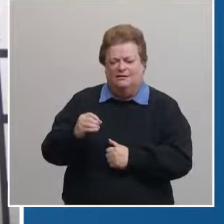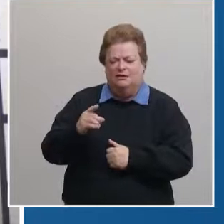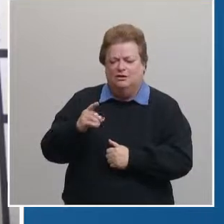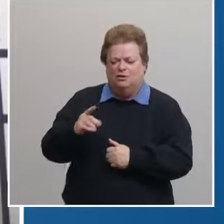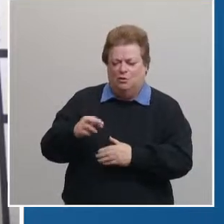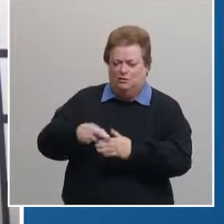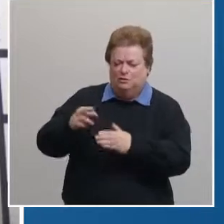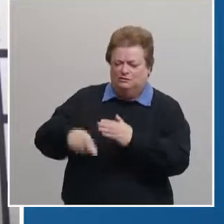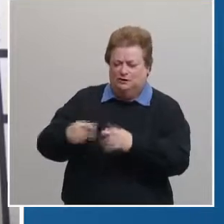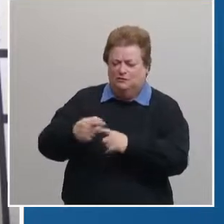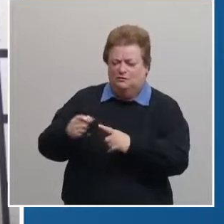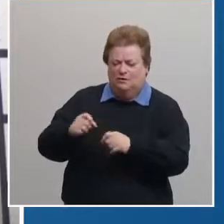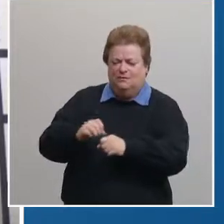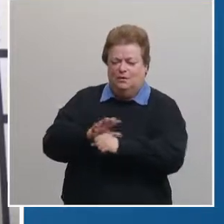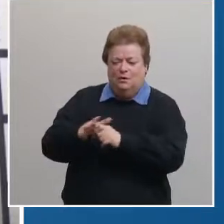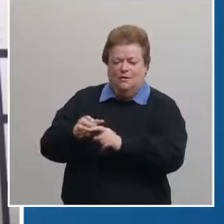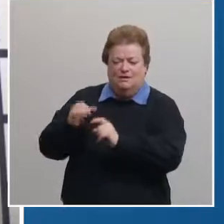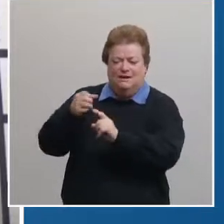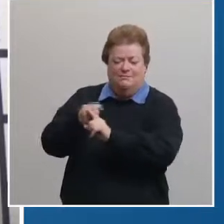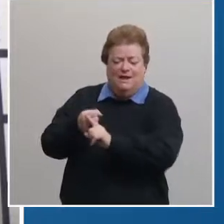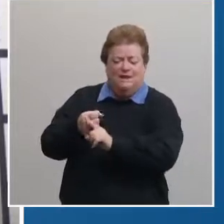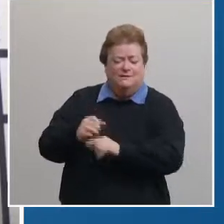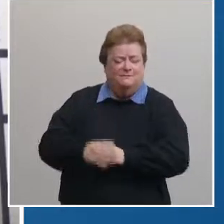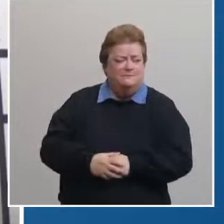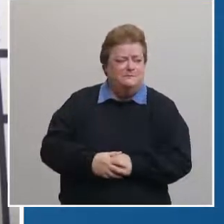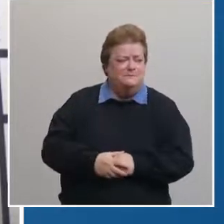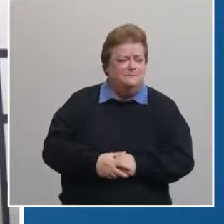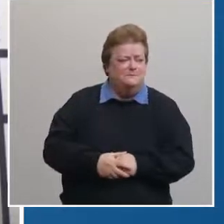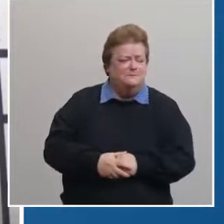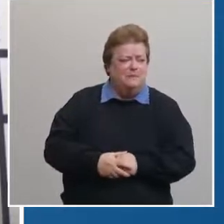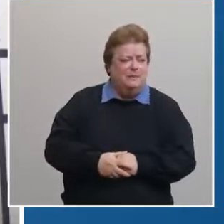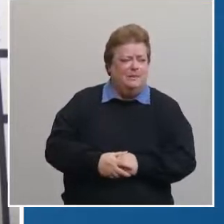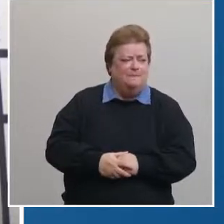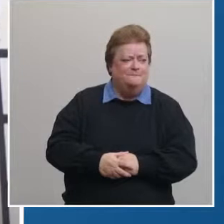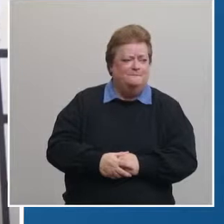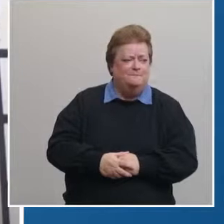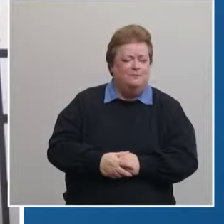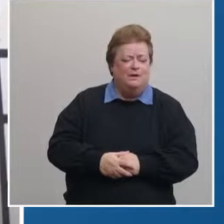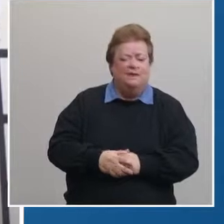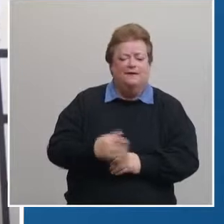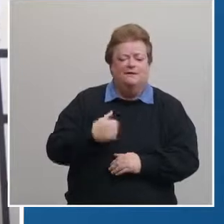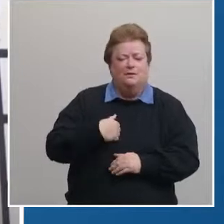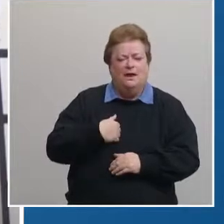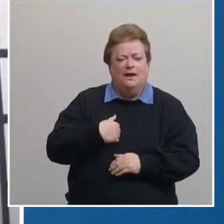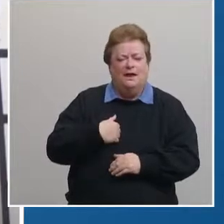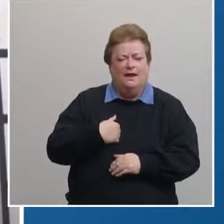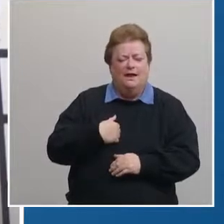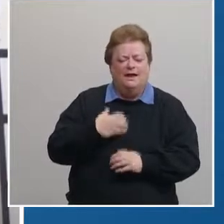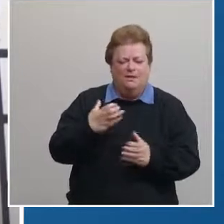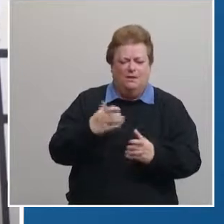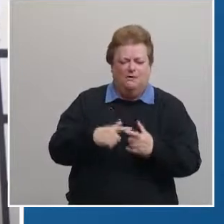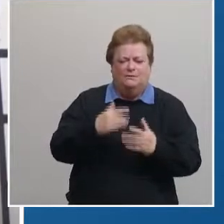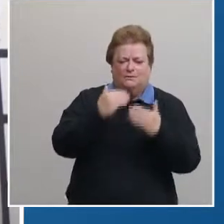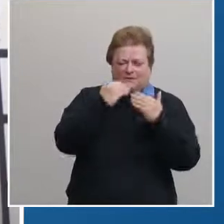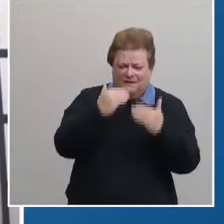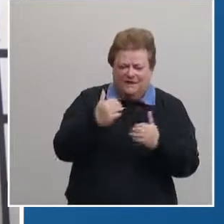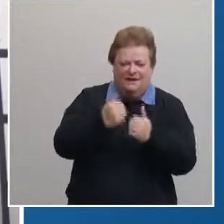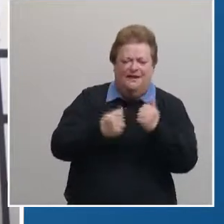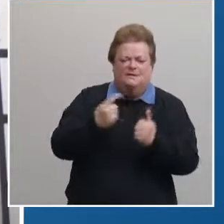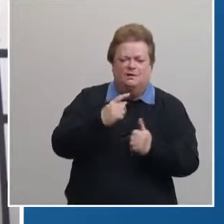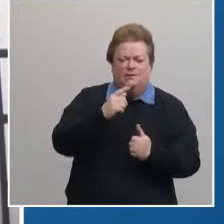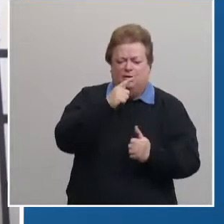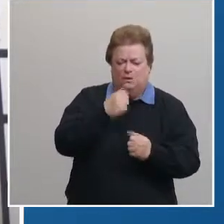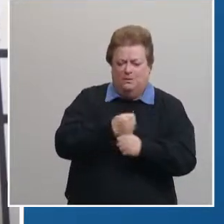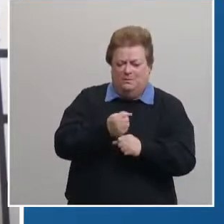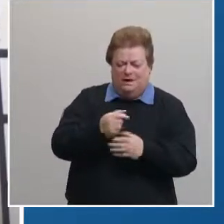coven 19 is what they're finding on some of the studies so overall I just want to like I said thank everybody that has made this